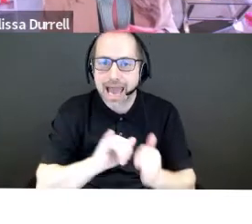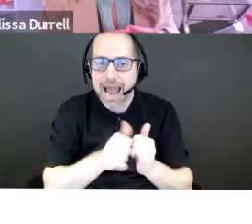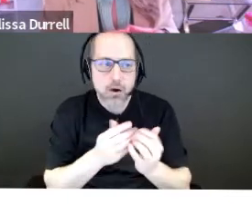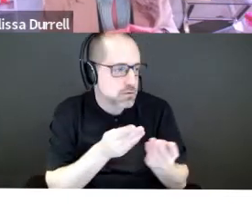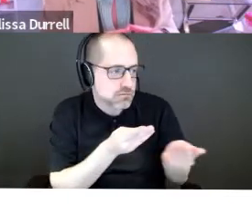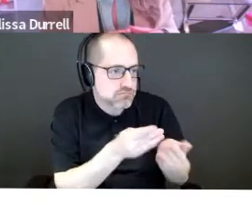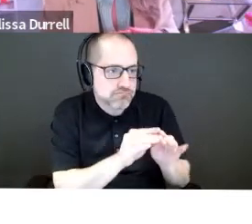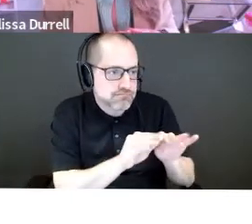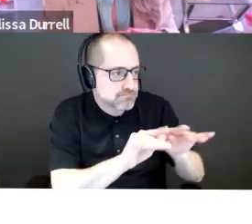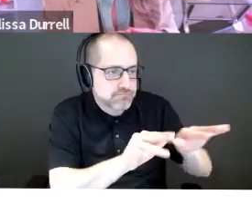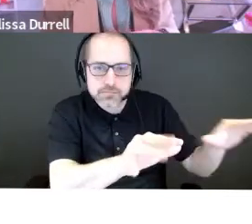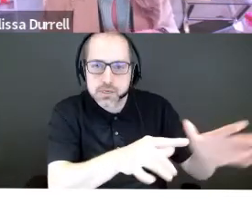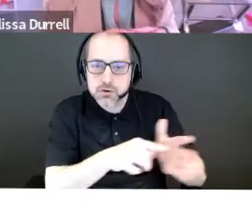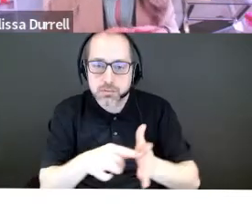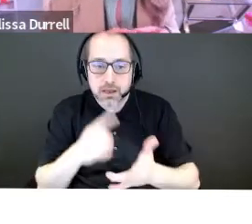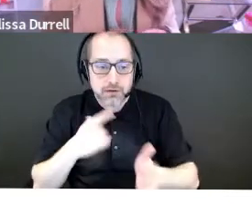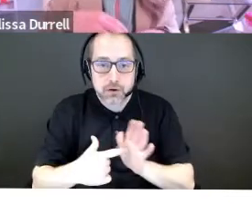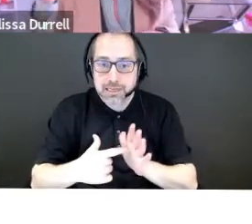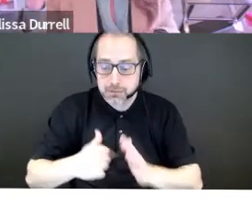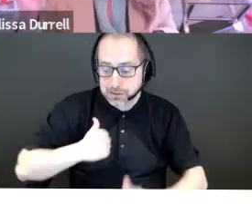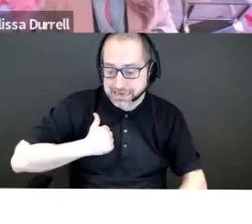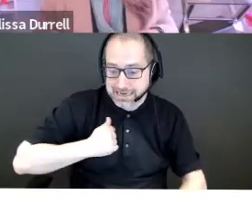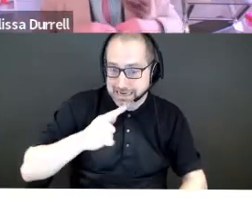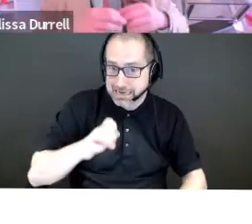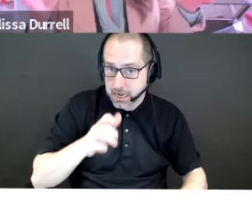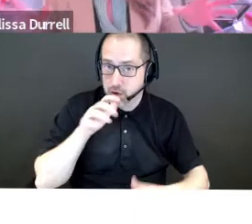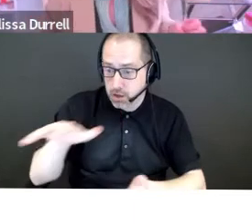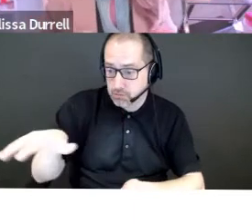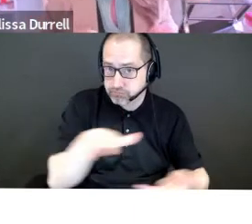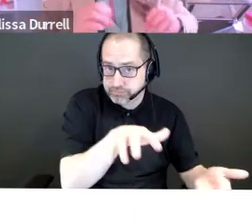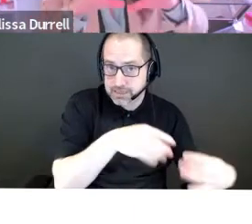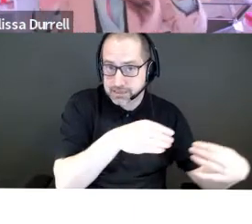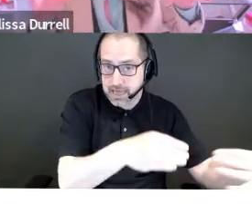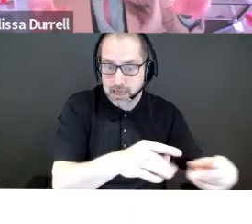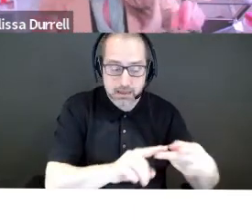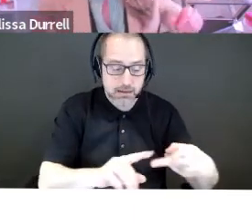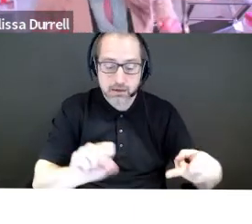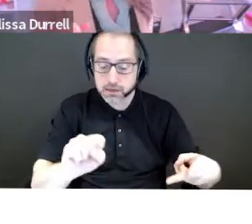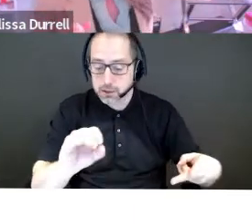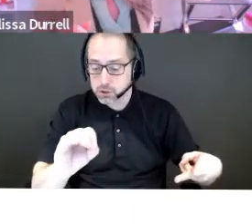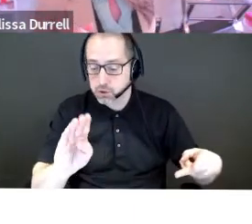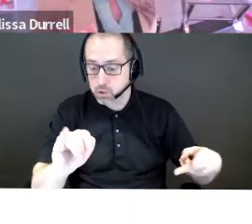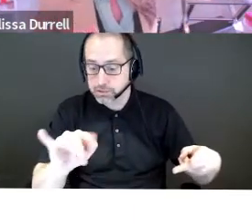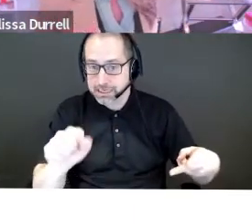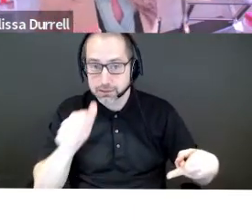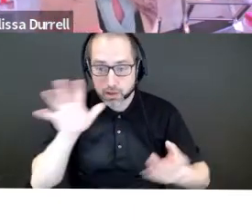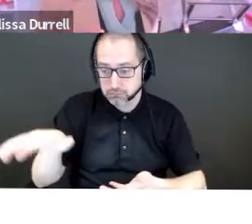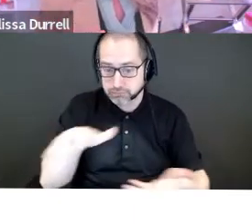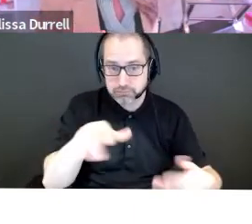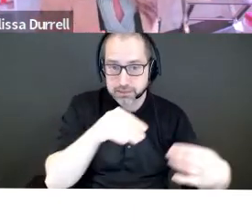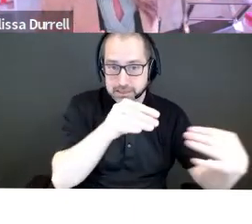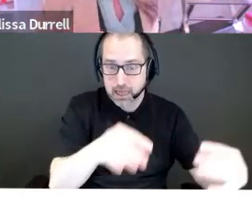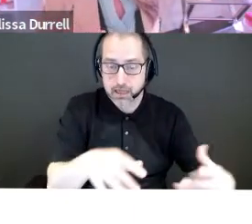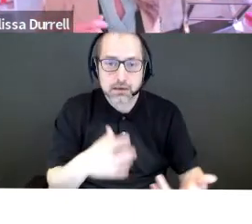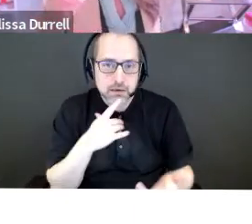recognize some of those, if you've got a Canadian tire, a Sobeys, an LCBO, like throw up those bumper stickers, uh, of the companies that